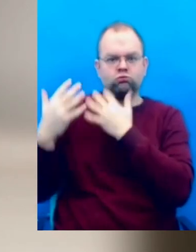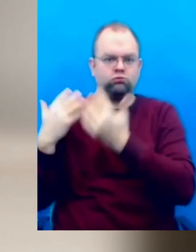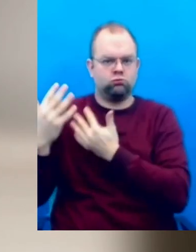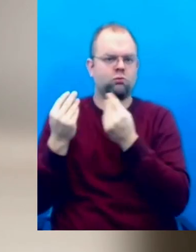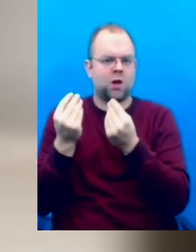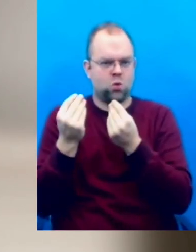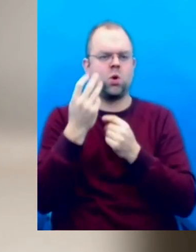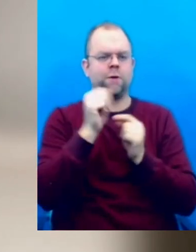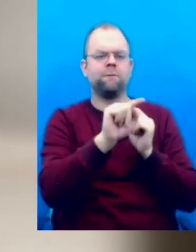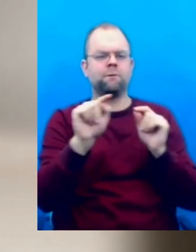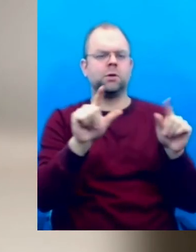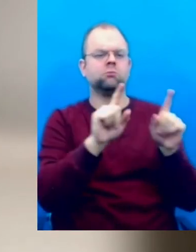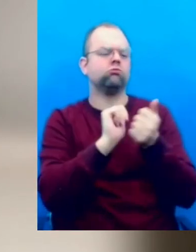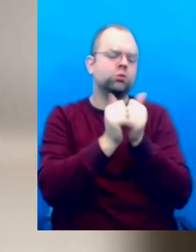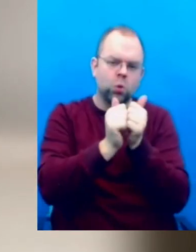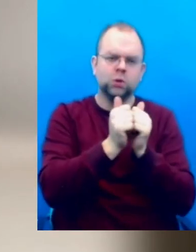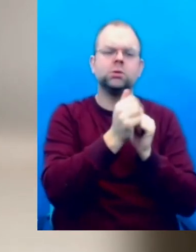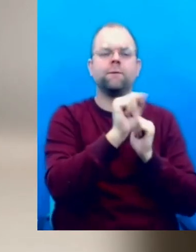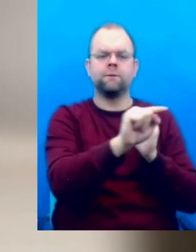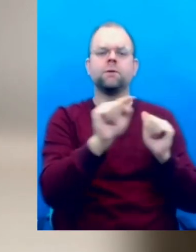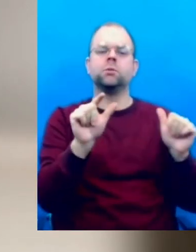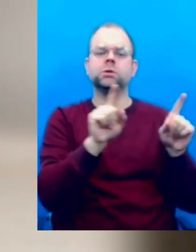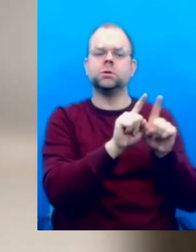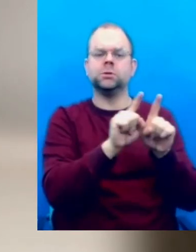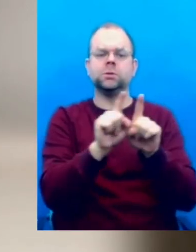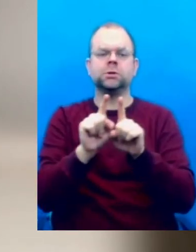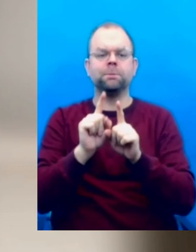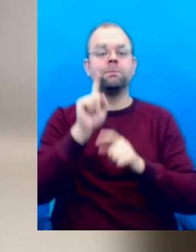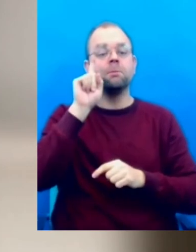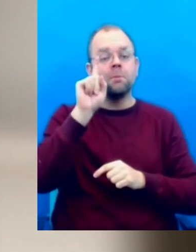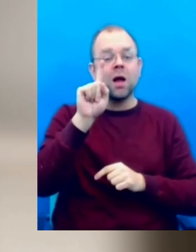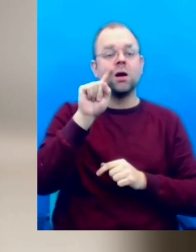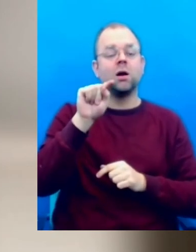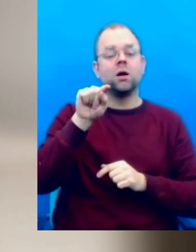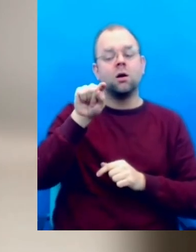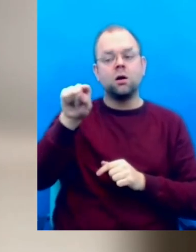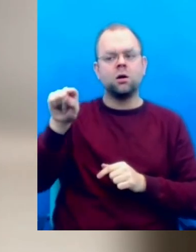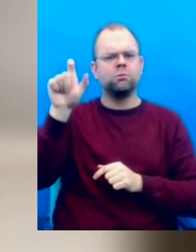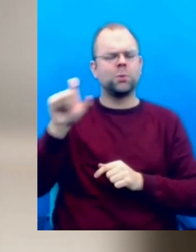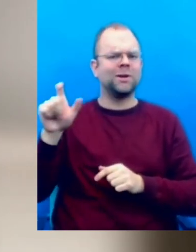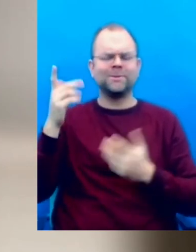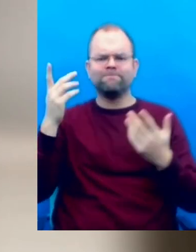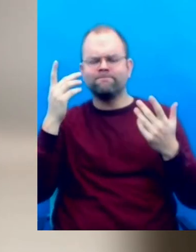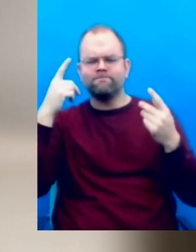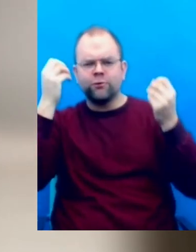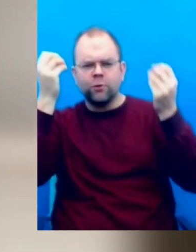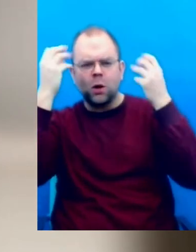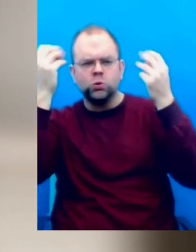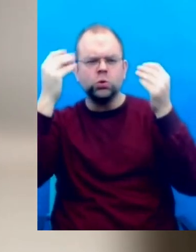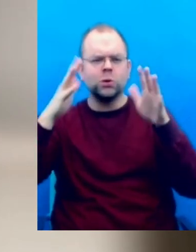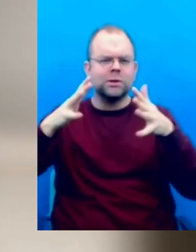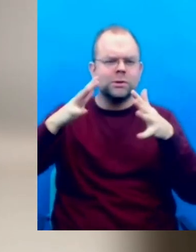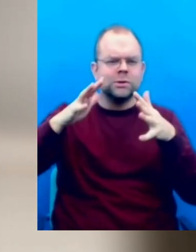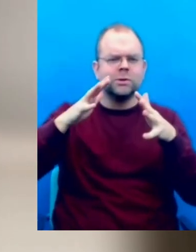to get this information. For some people, of course, they find it. But what we do is we have discovered with sweet spot